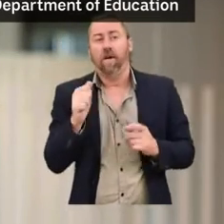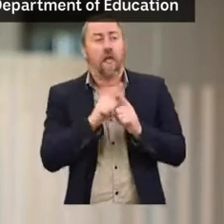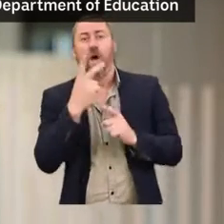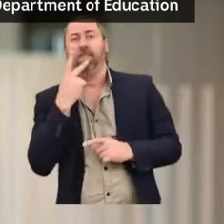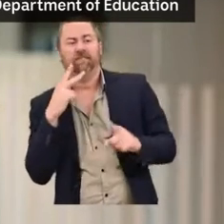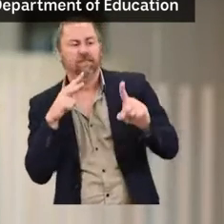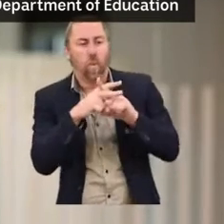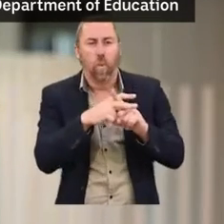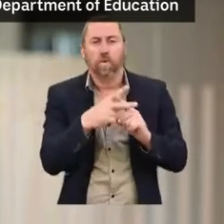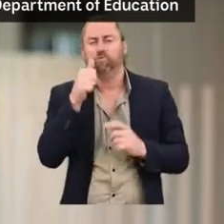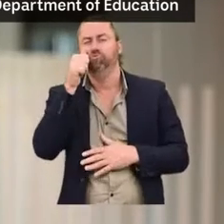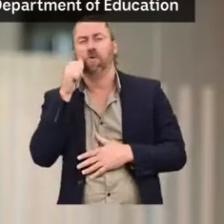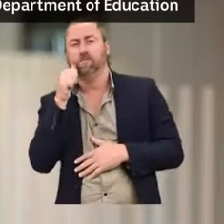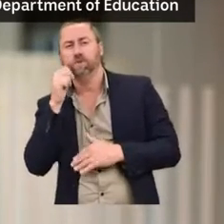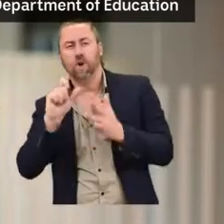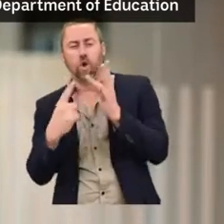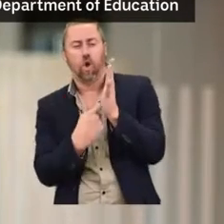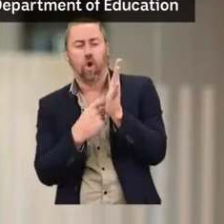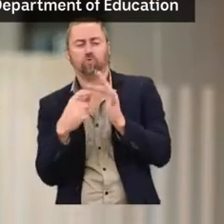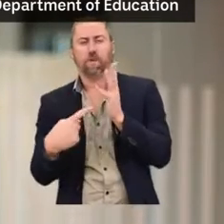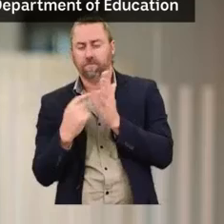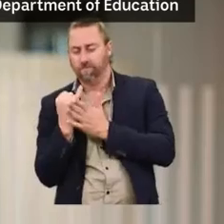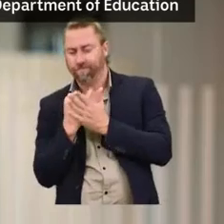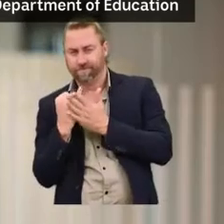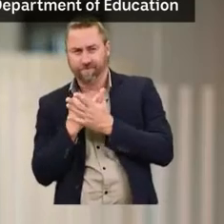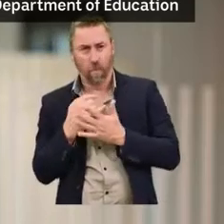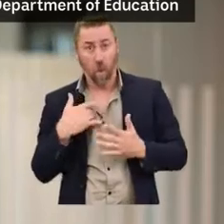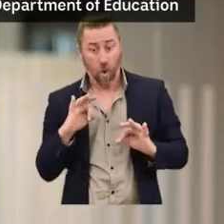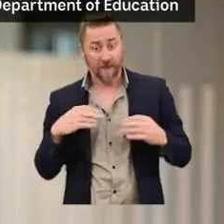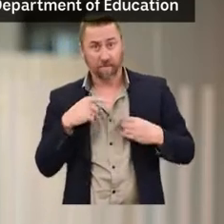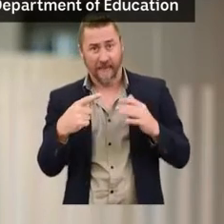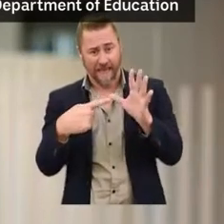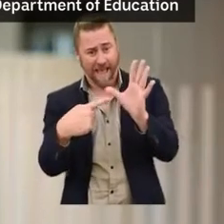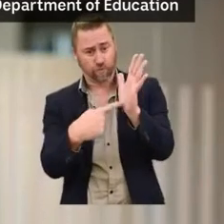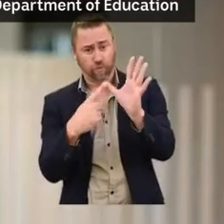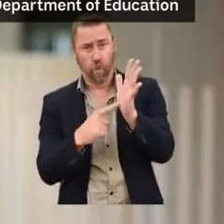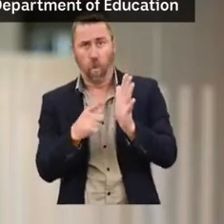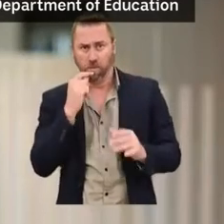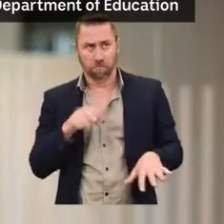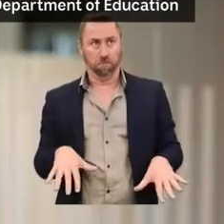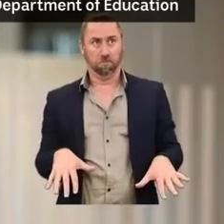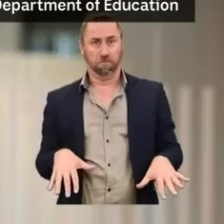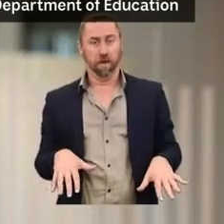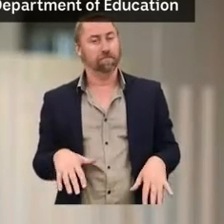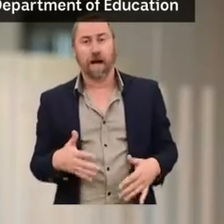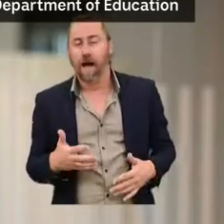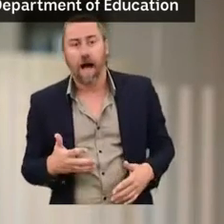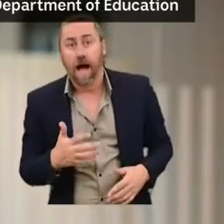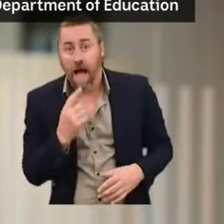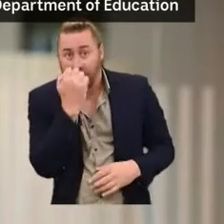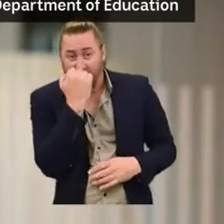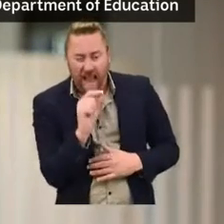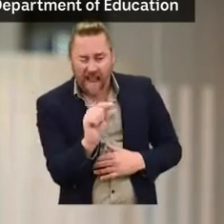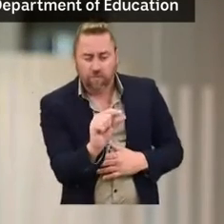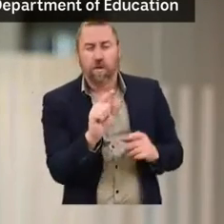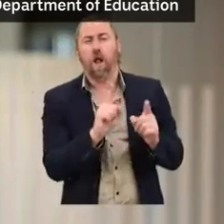approach to fraud and corruption. Now that might sound a bit hard-hitting, but these things often start small through things